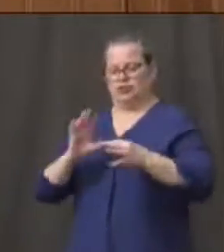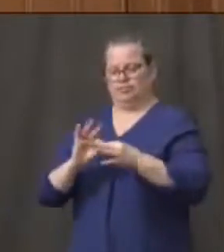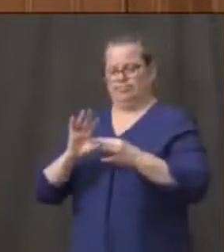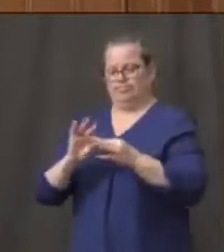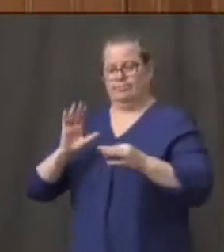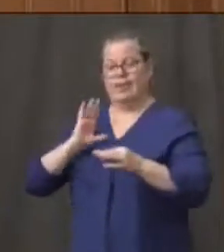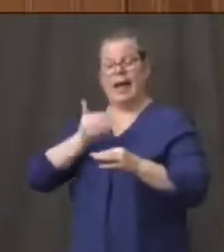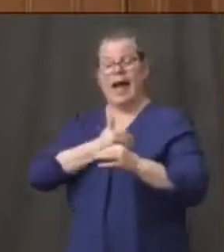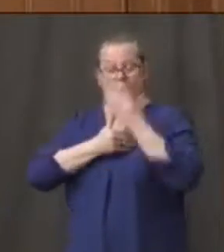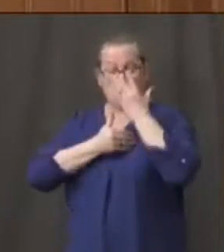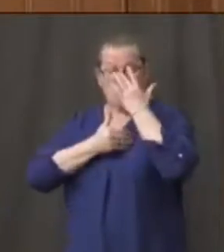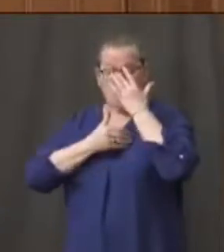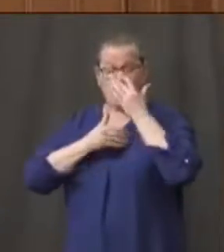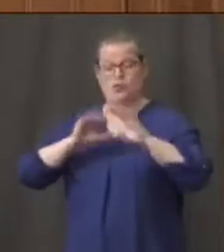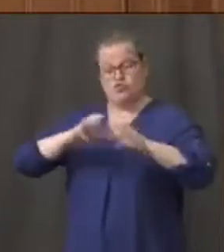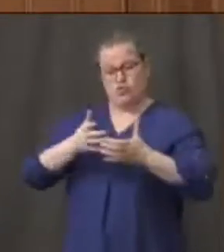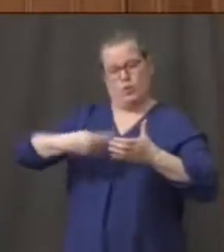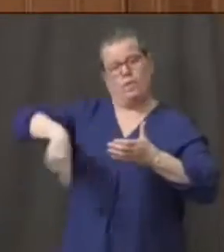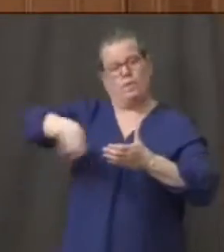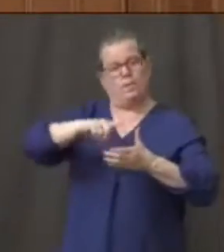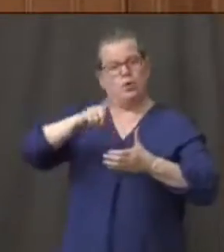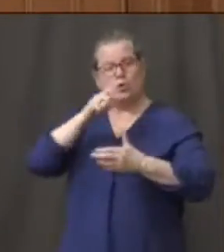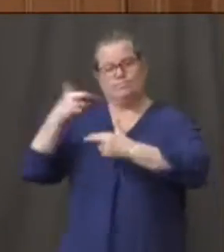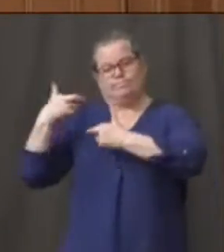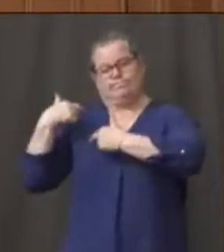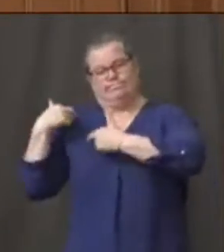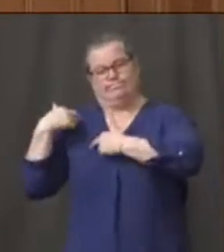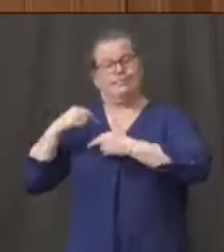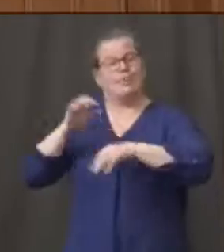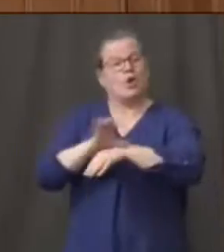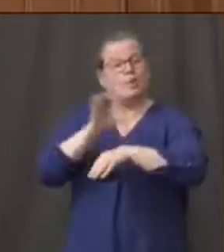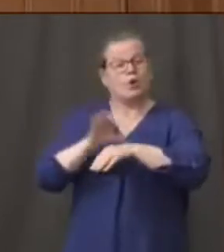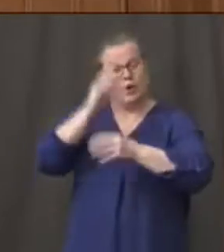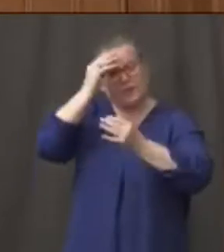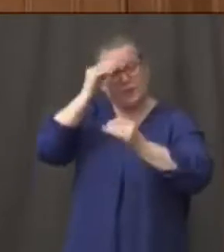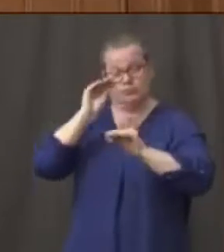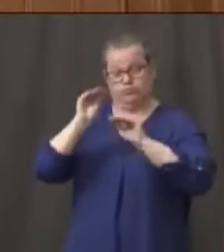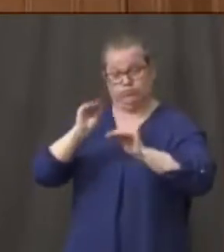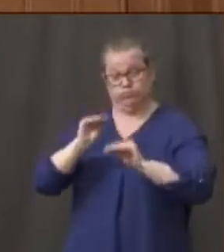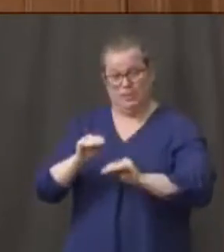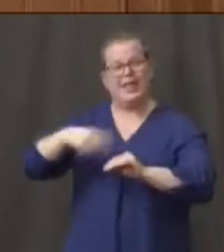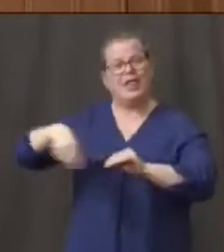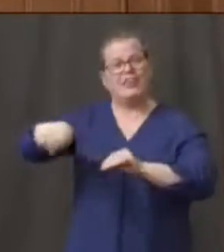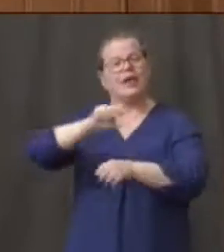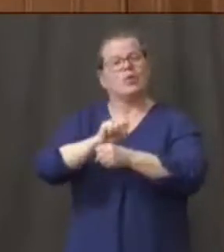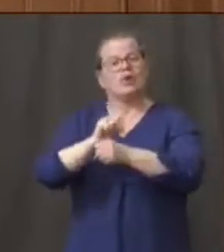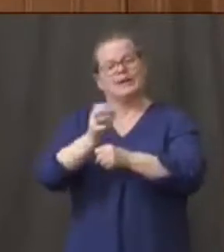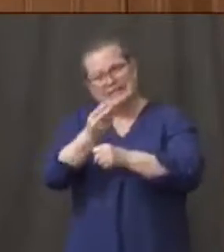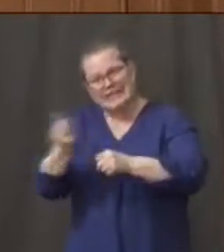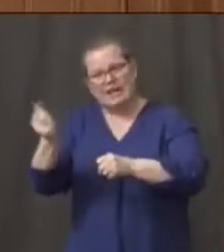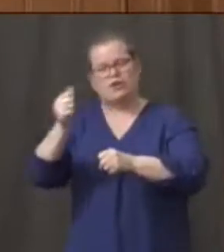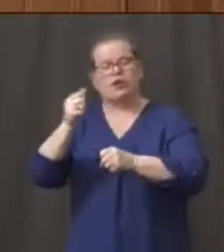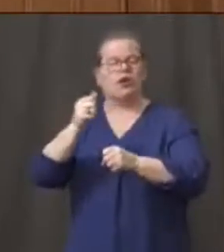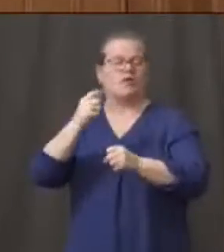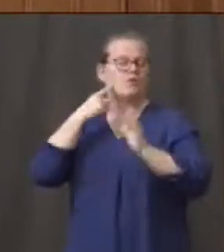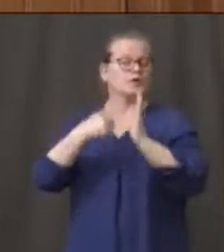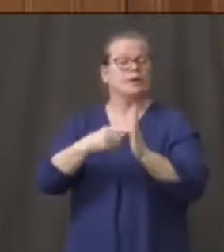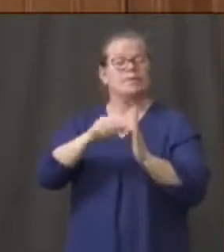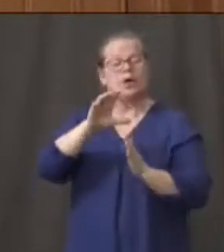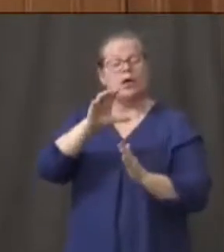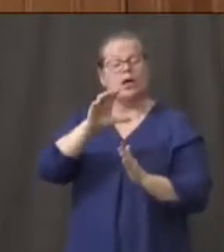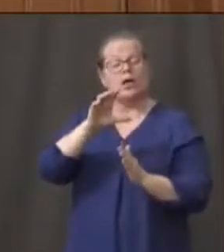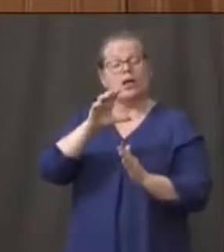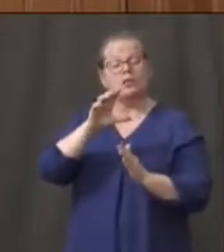requests, including the number of nursing home cases, number of COVID positive cases by nursing home. And so we've, we're